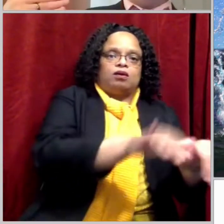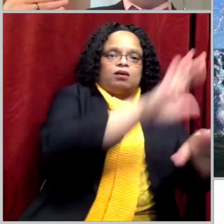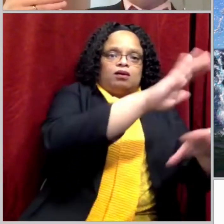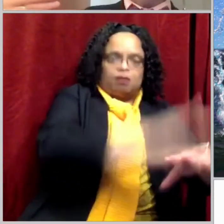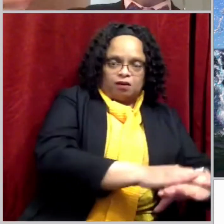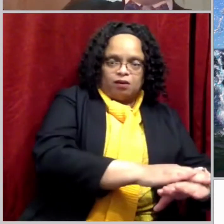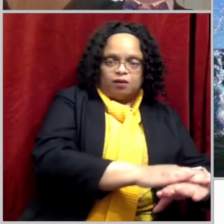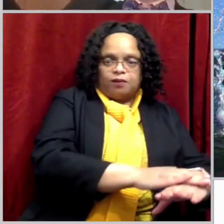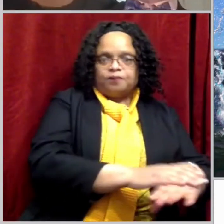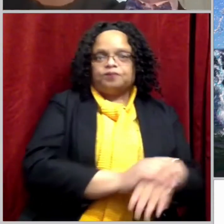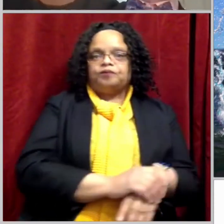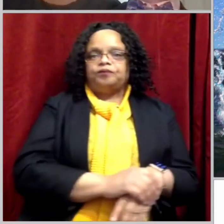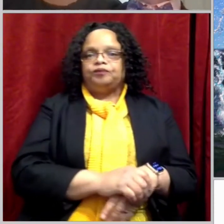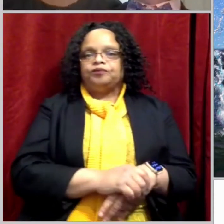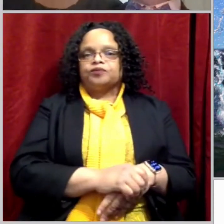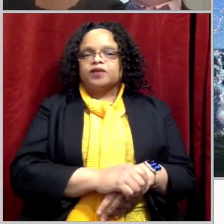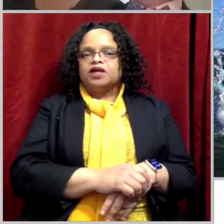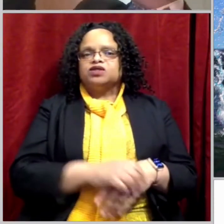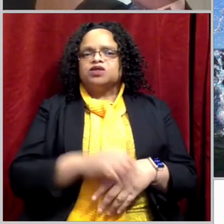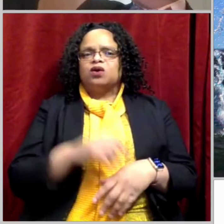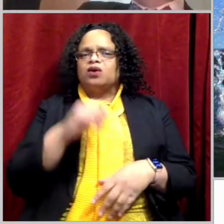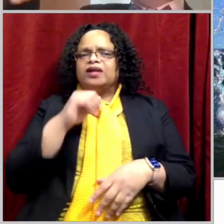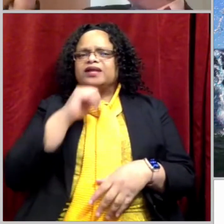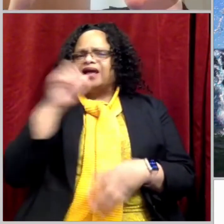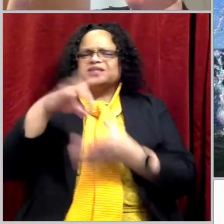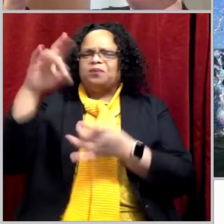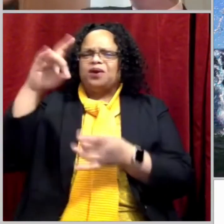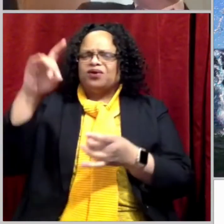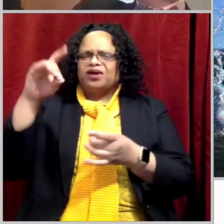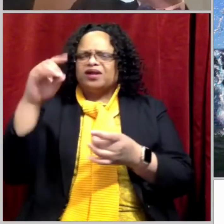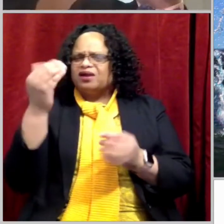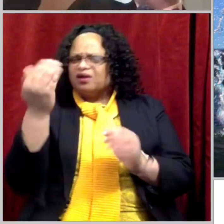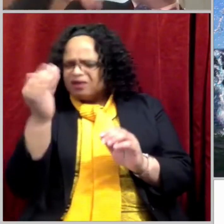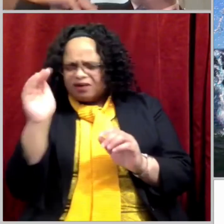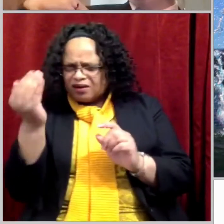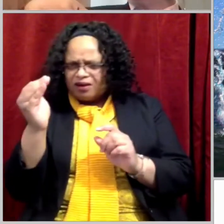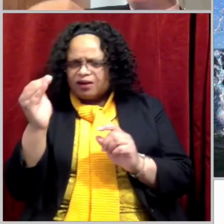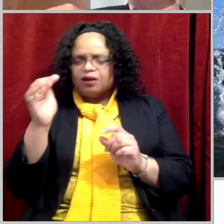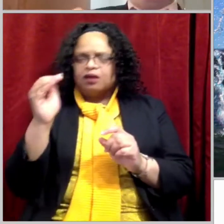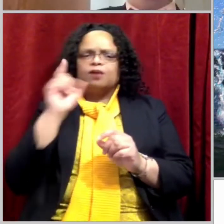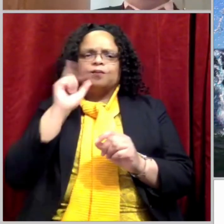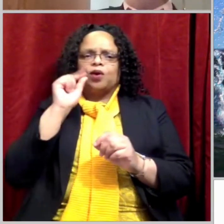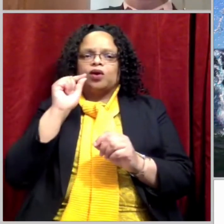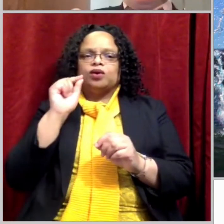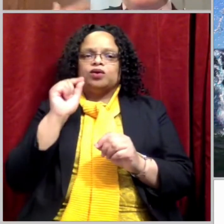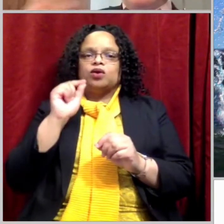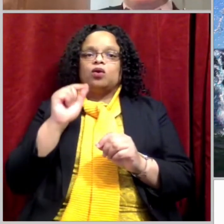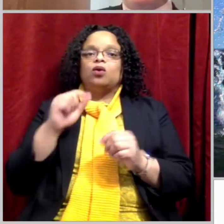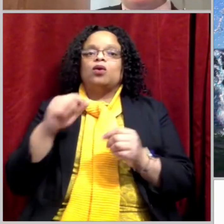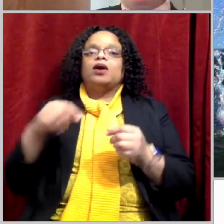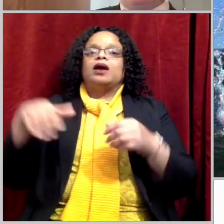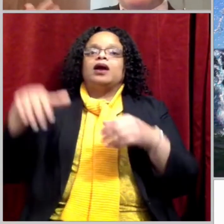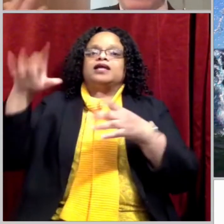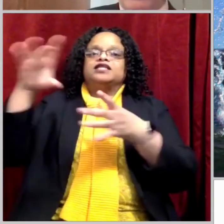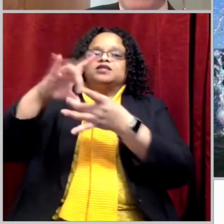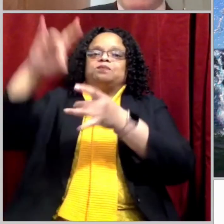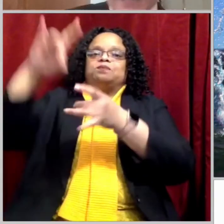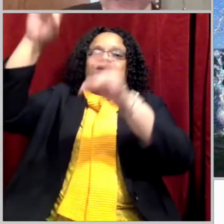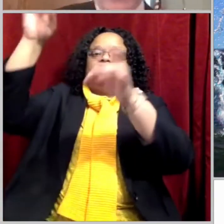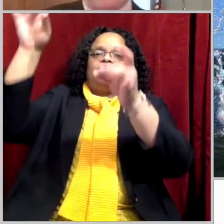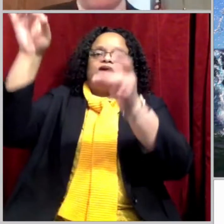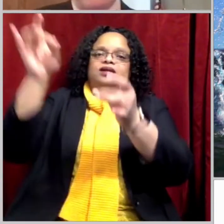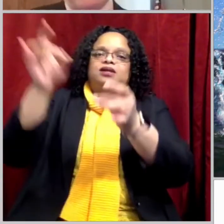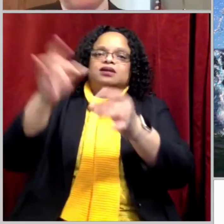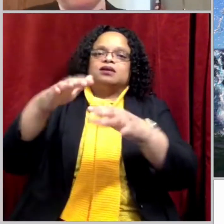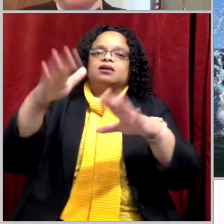right there. Not that the Holy Spirit turned into a dove and they saw a dove landing on John. That's not what